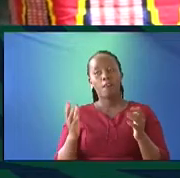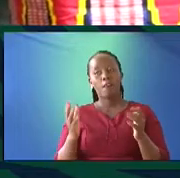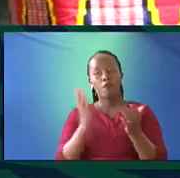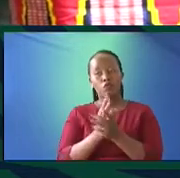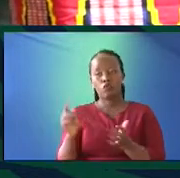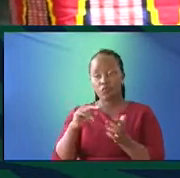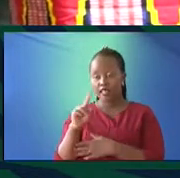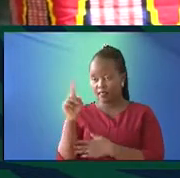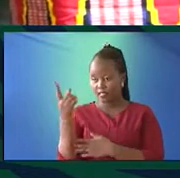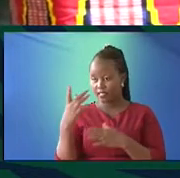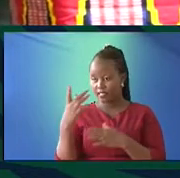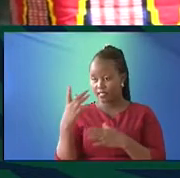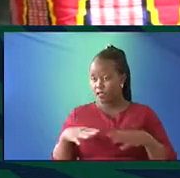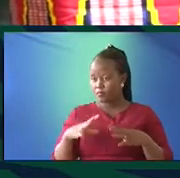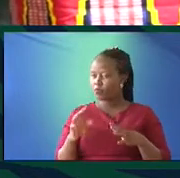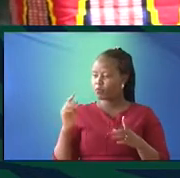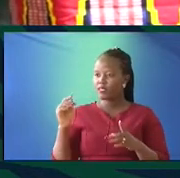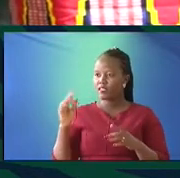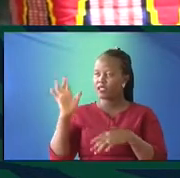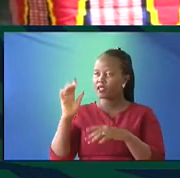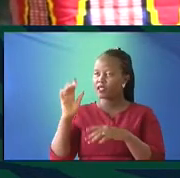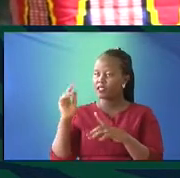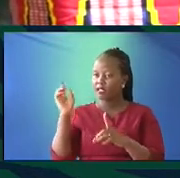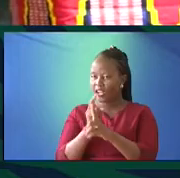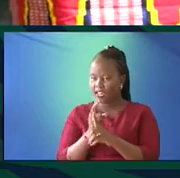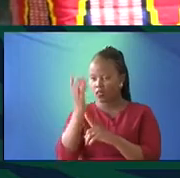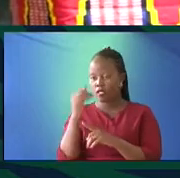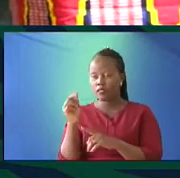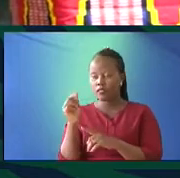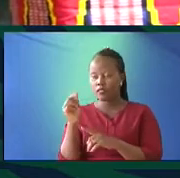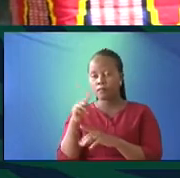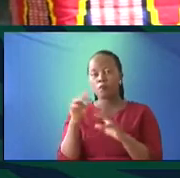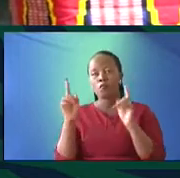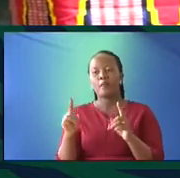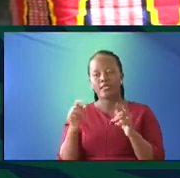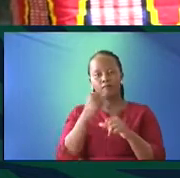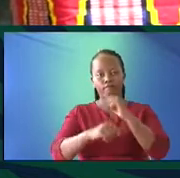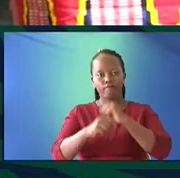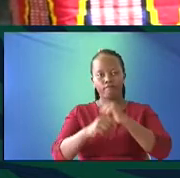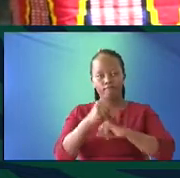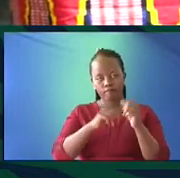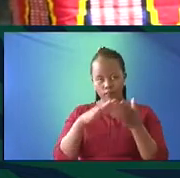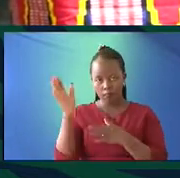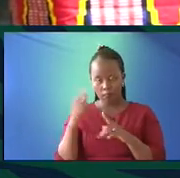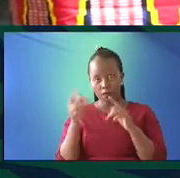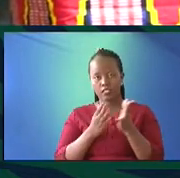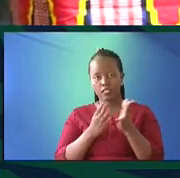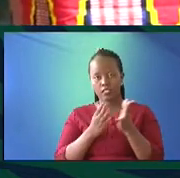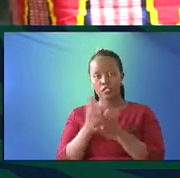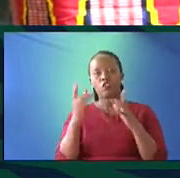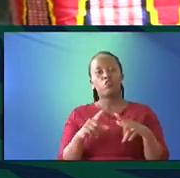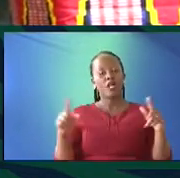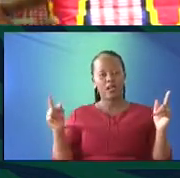are the first in the line of attack, right, because we are supposed to produce ideas. But in terms of language, I can